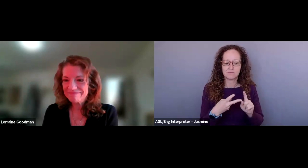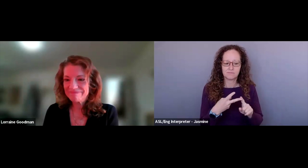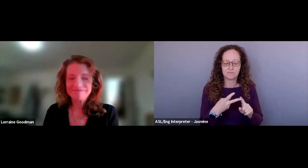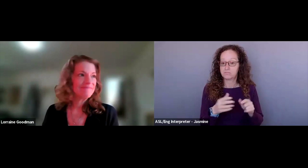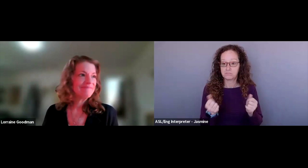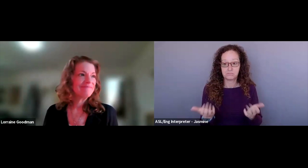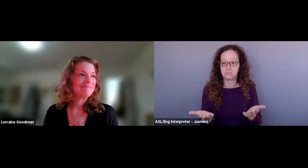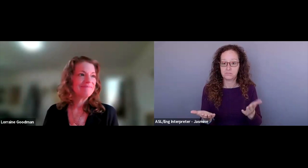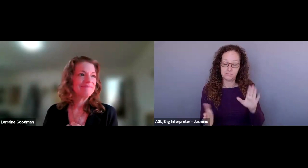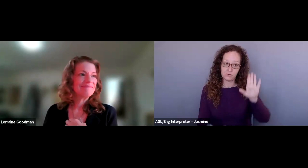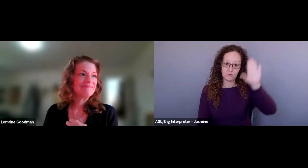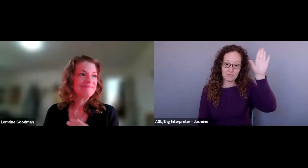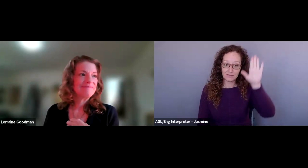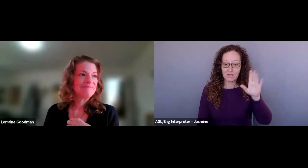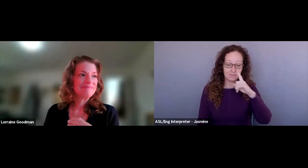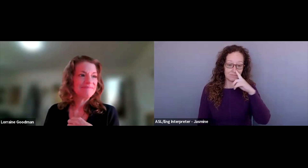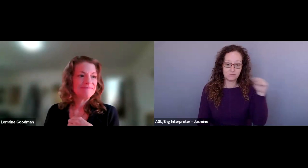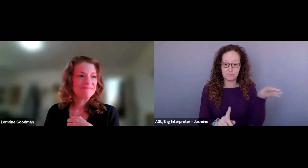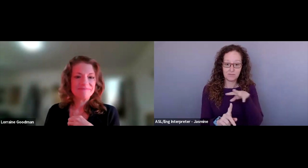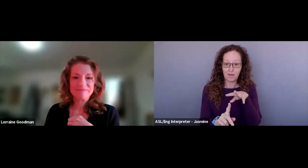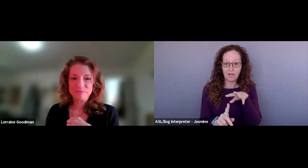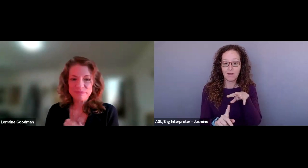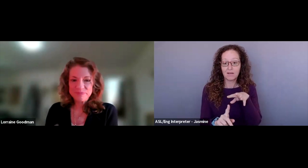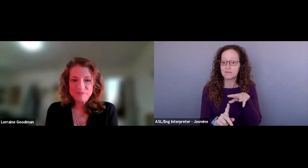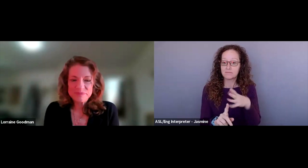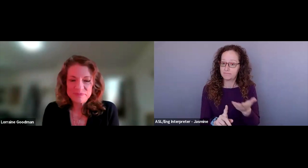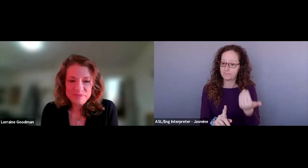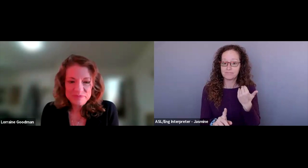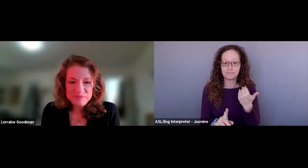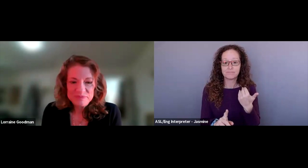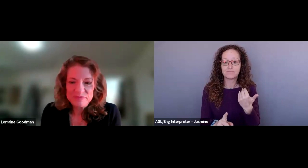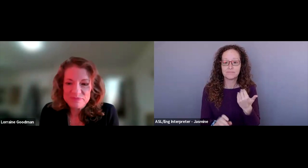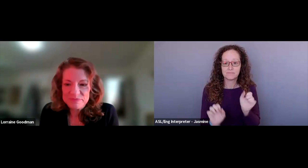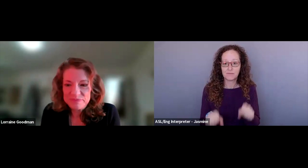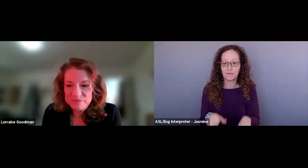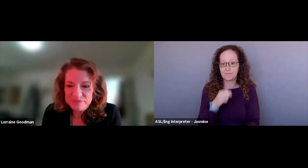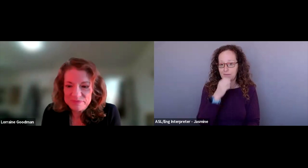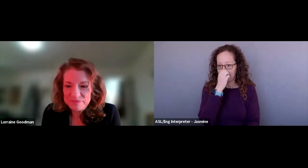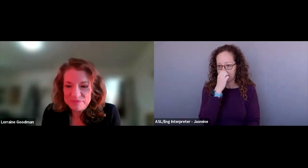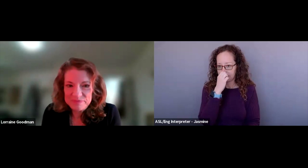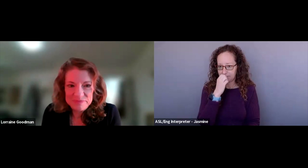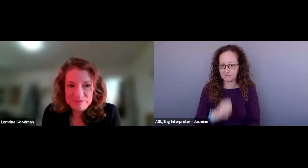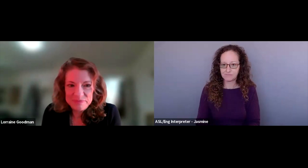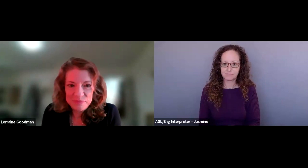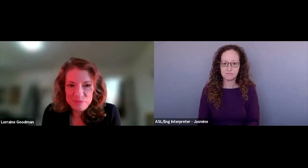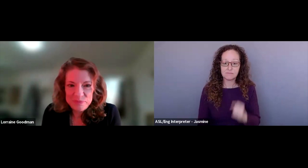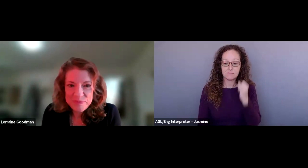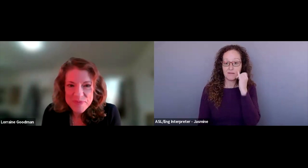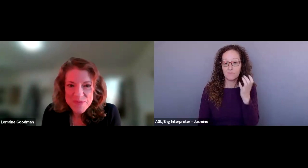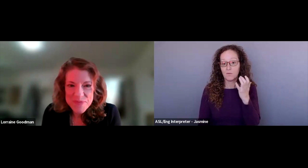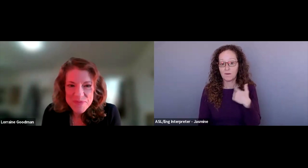raise a hand. We can spotlight you and bring you on if you'd like to, um, be seen and heard.